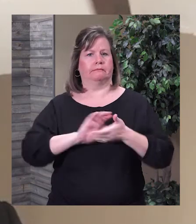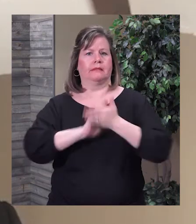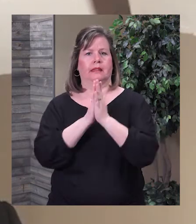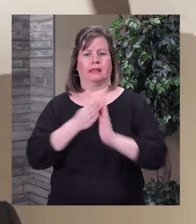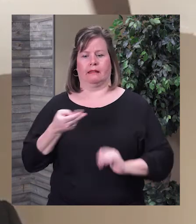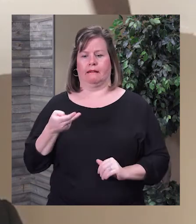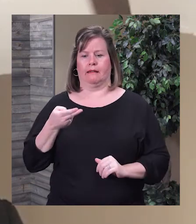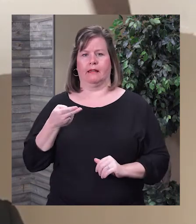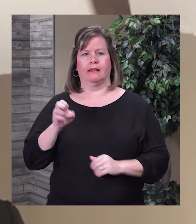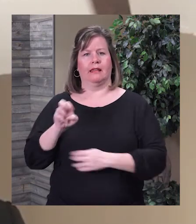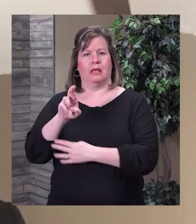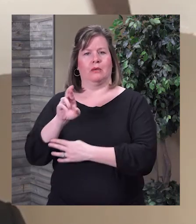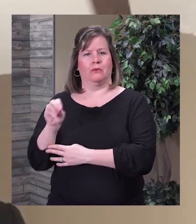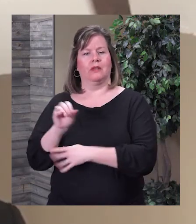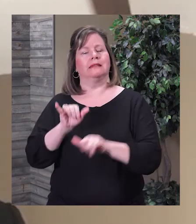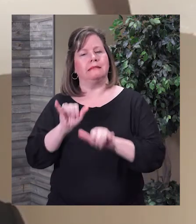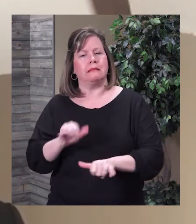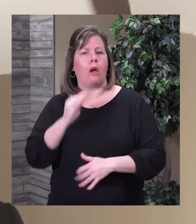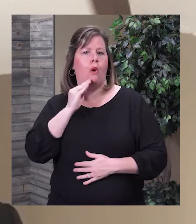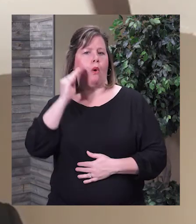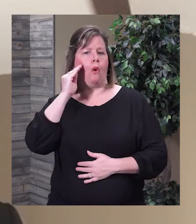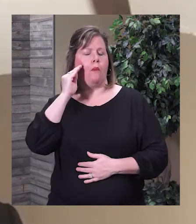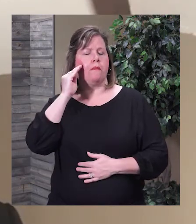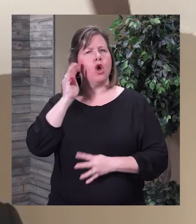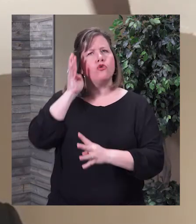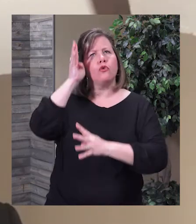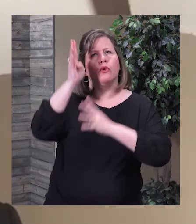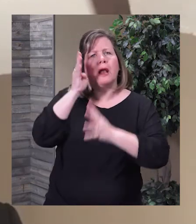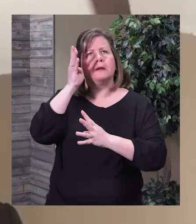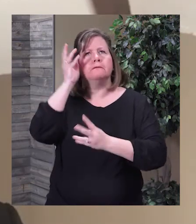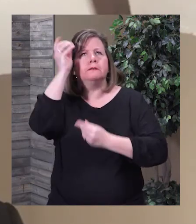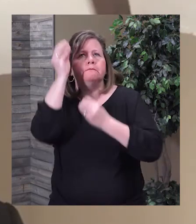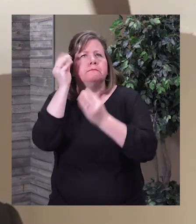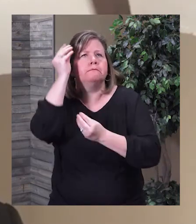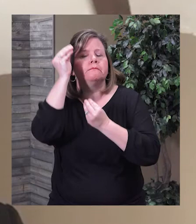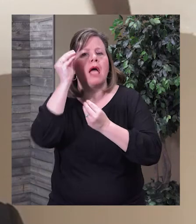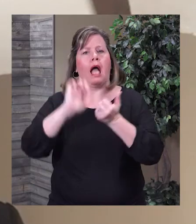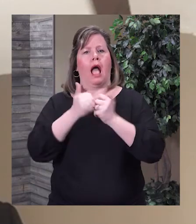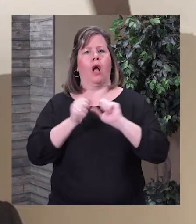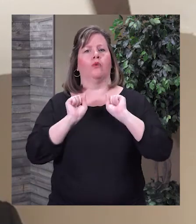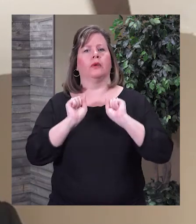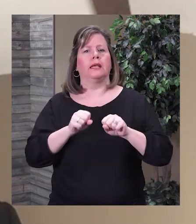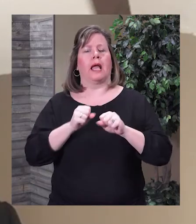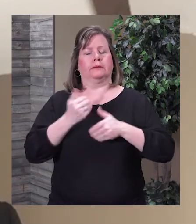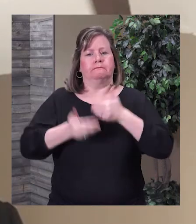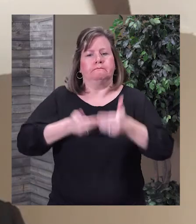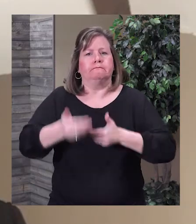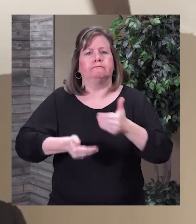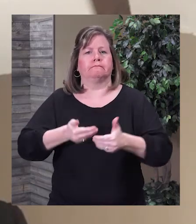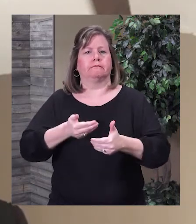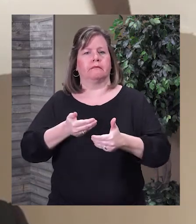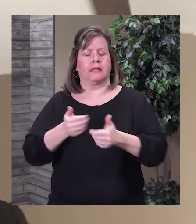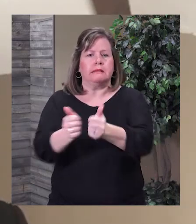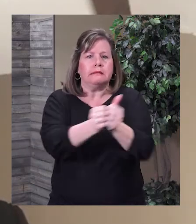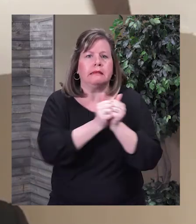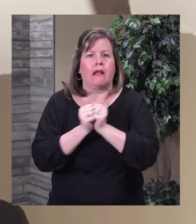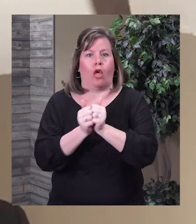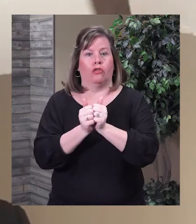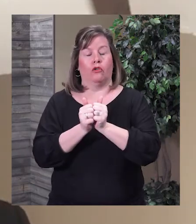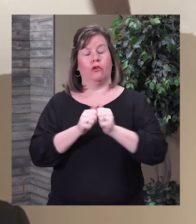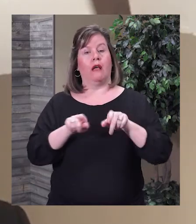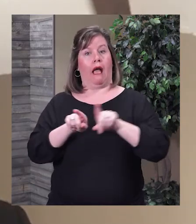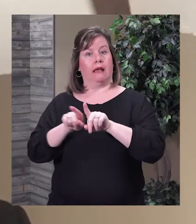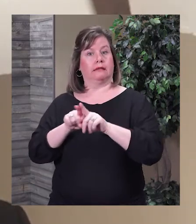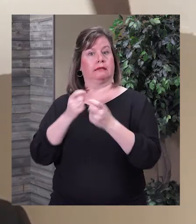stay home and and let's continue to be creative and think of ways that we can get through this next long haul together as safely